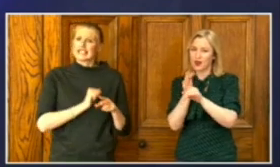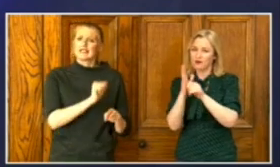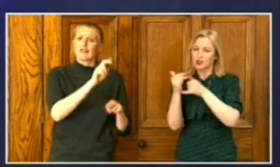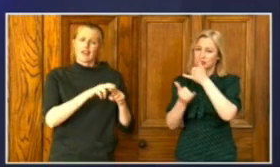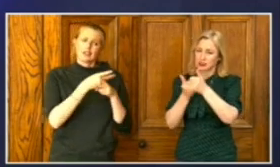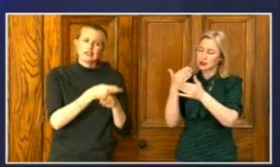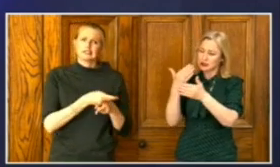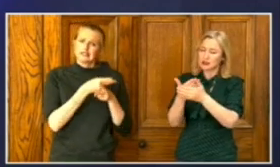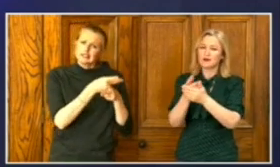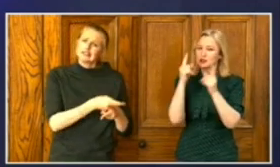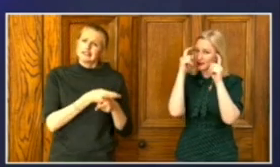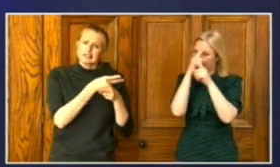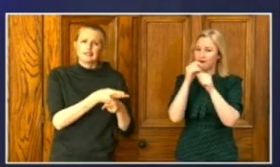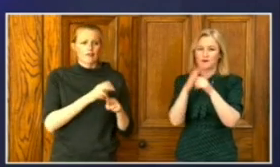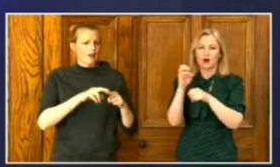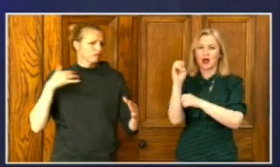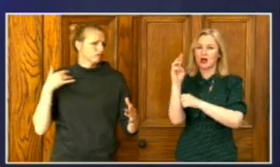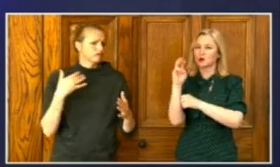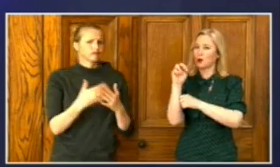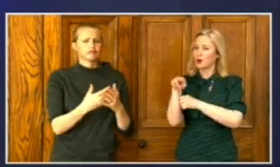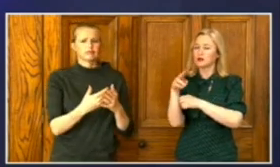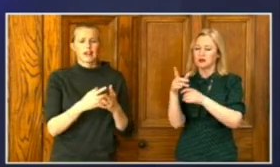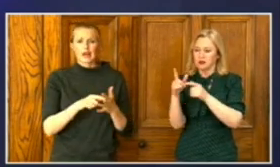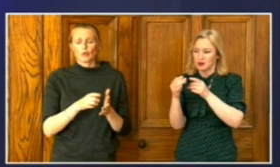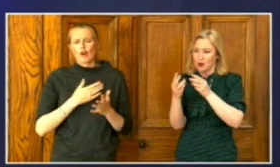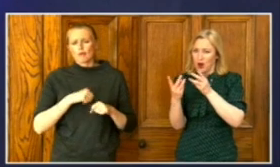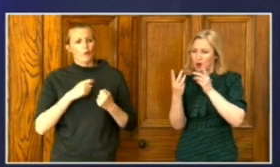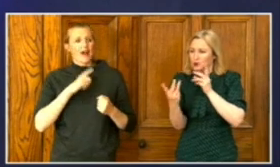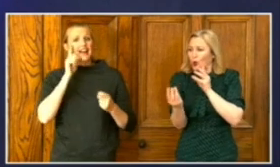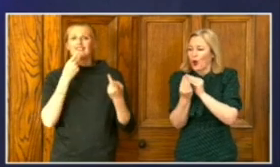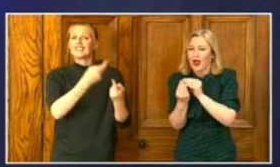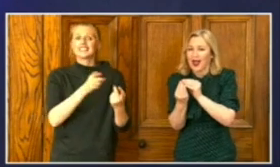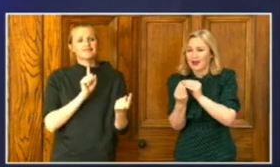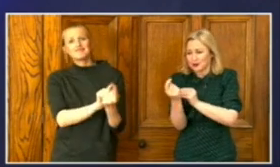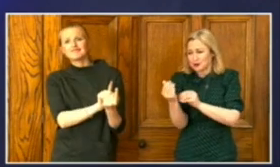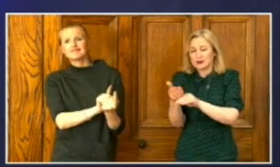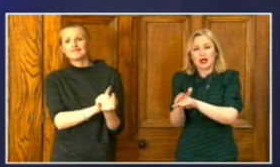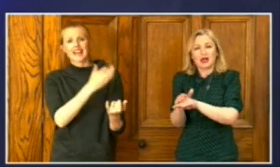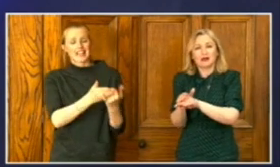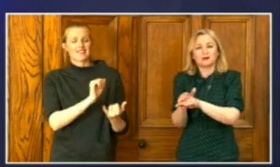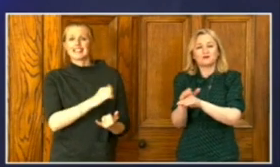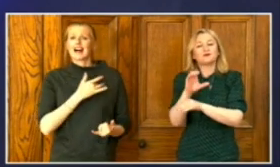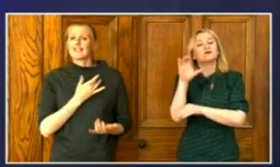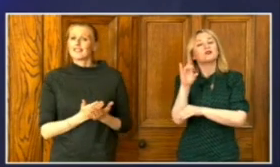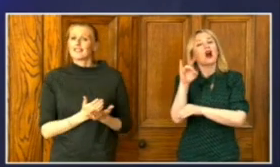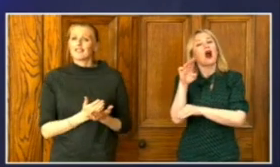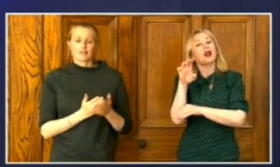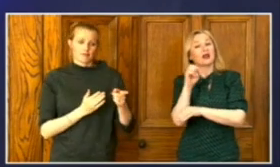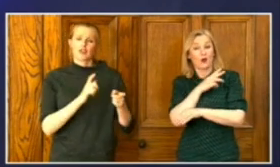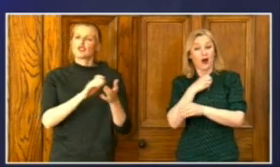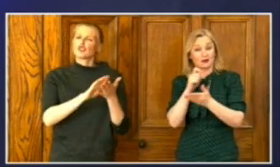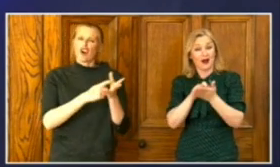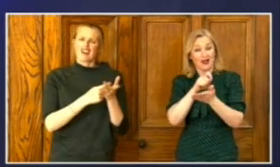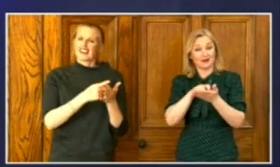very difficult for Edwin not to be close to him as he approached the end of his life and Charlie was elected to this place